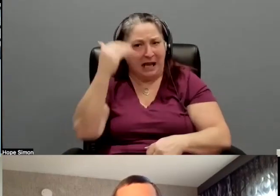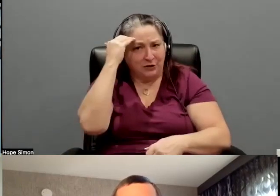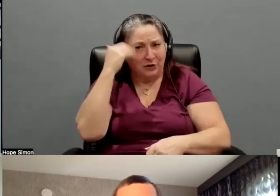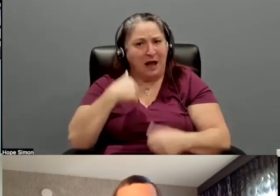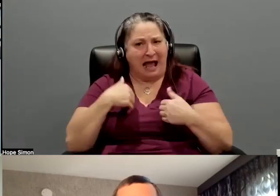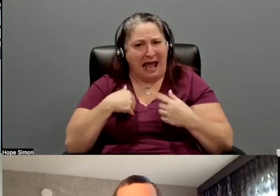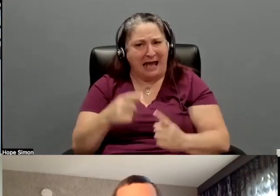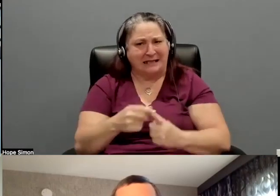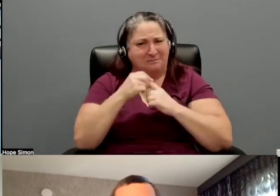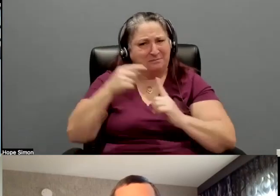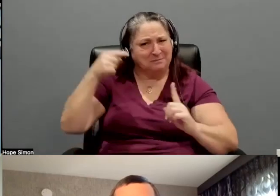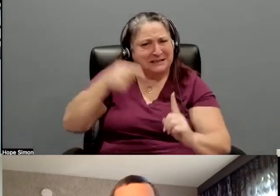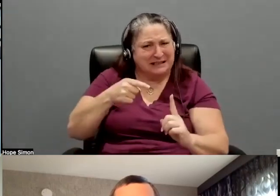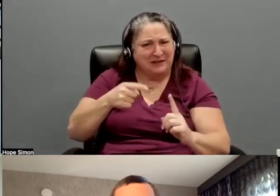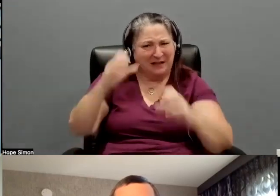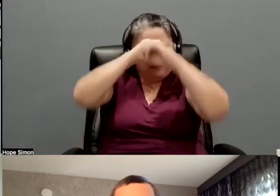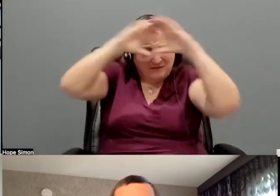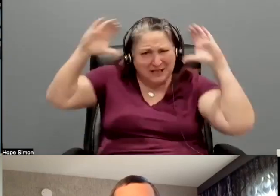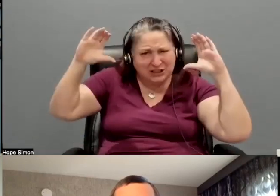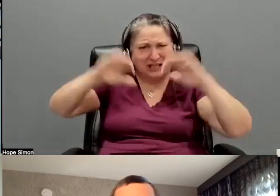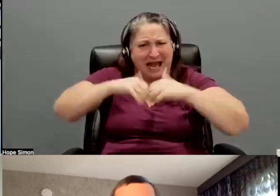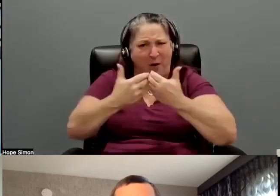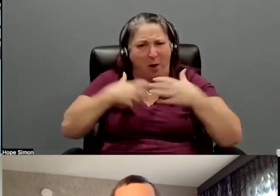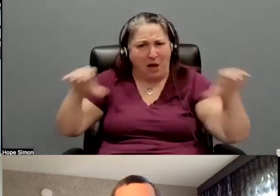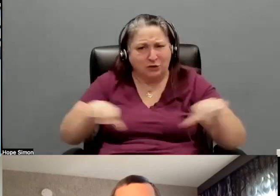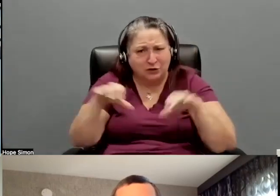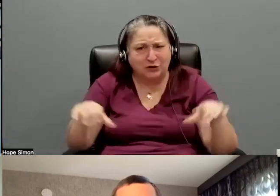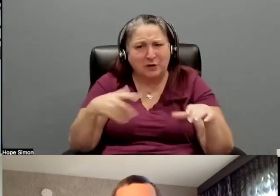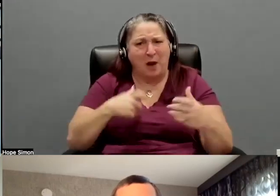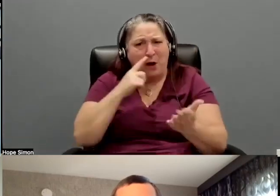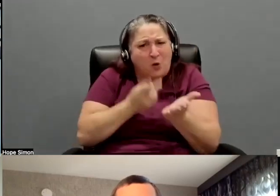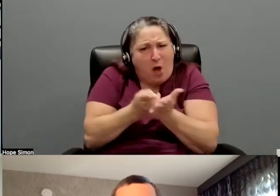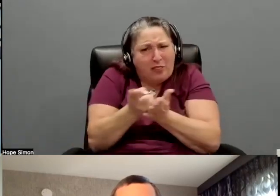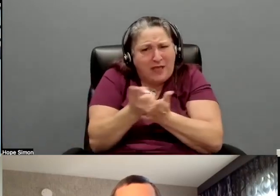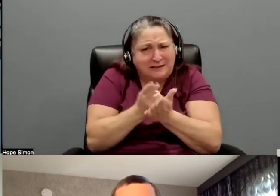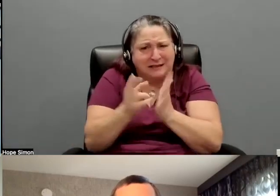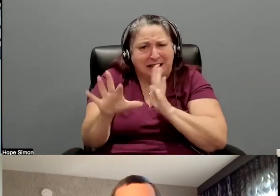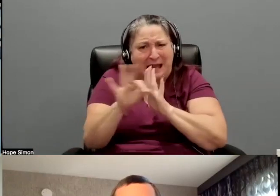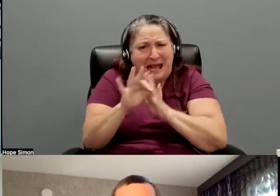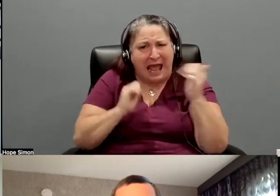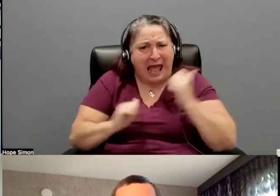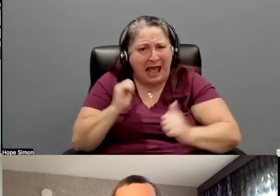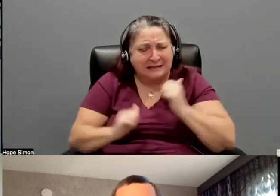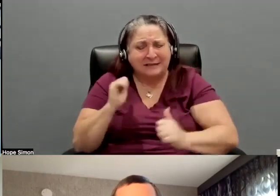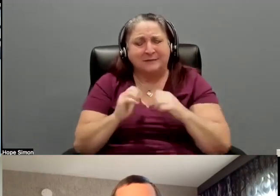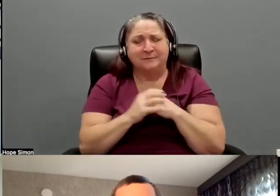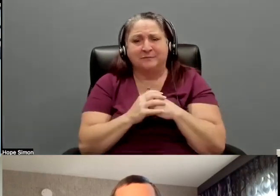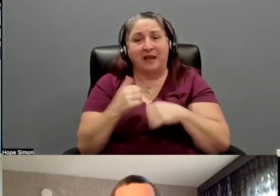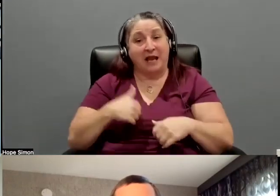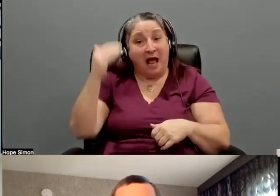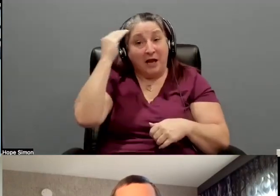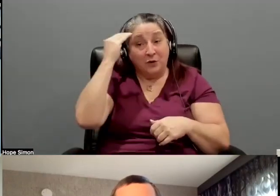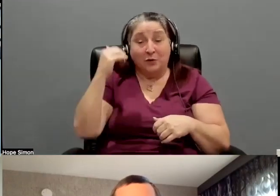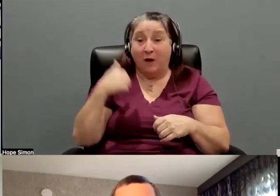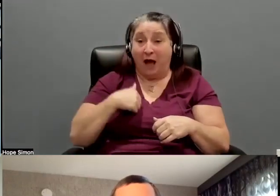specific vision of how I wanted to do it. I wanted to authentically cast it. And I knew that I was going